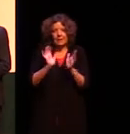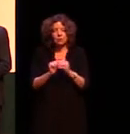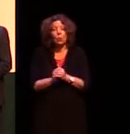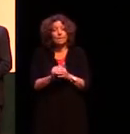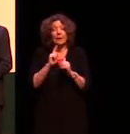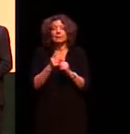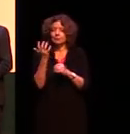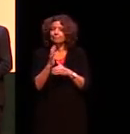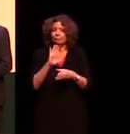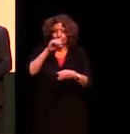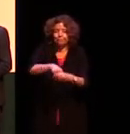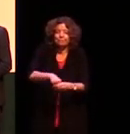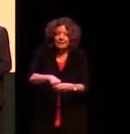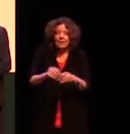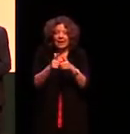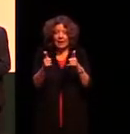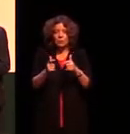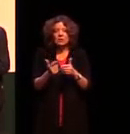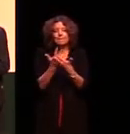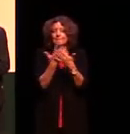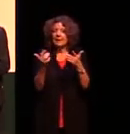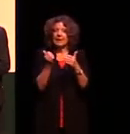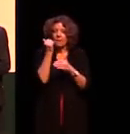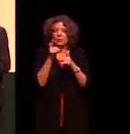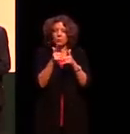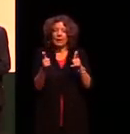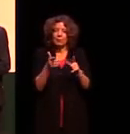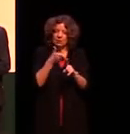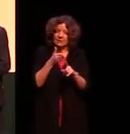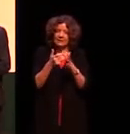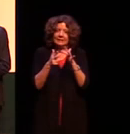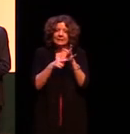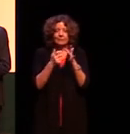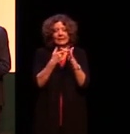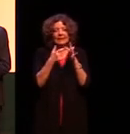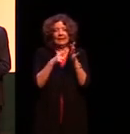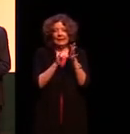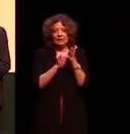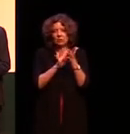of the the language in many Aboriginal languages so yes